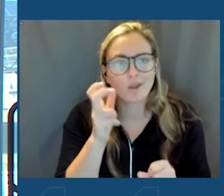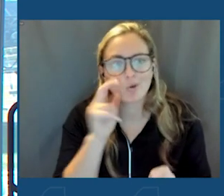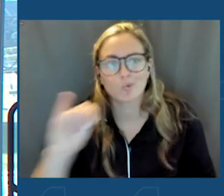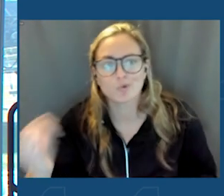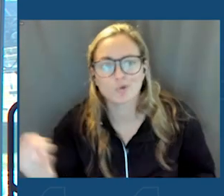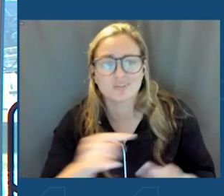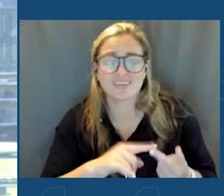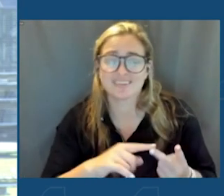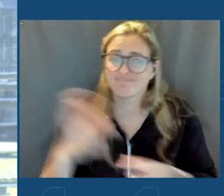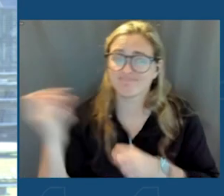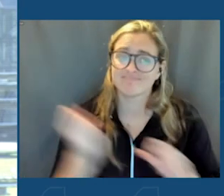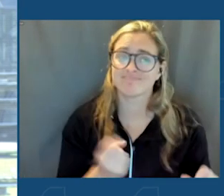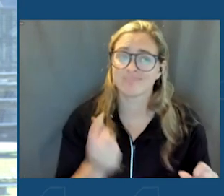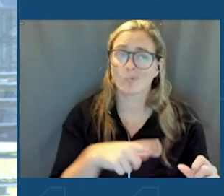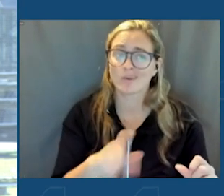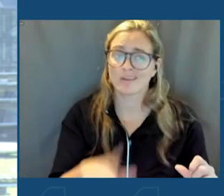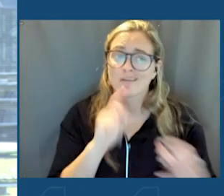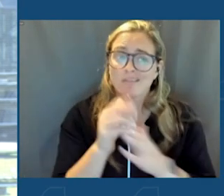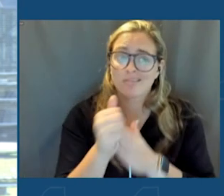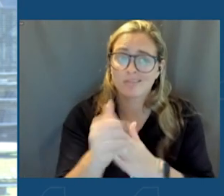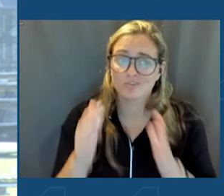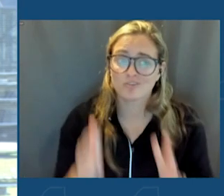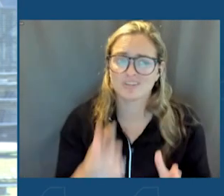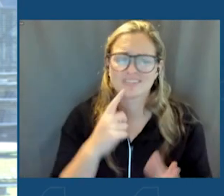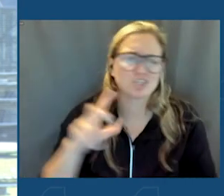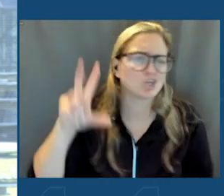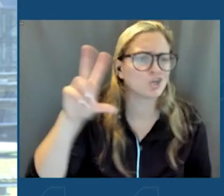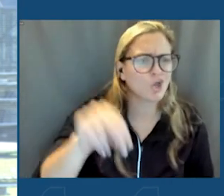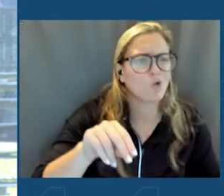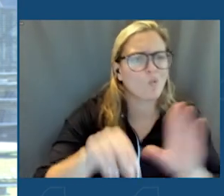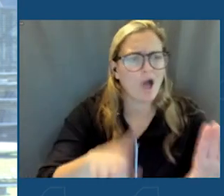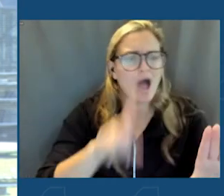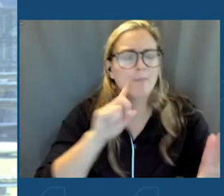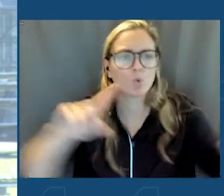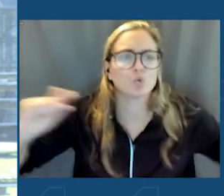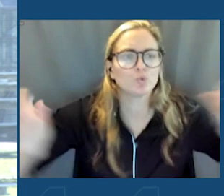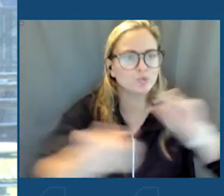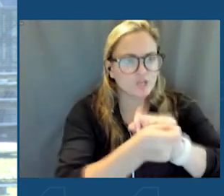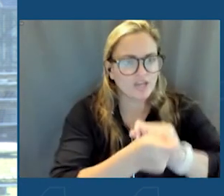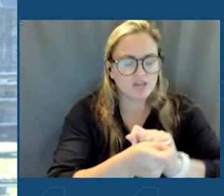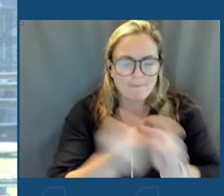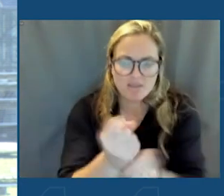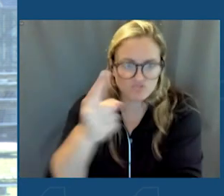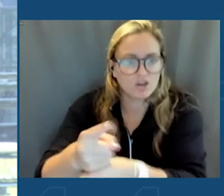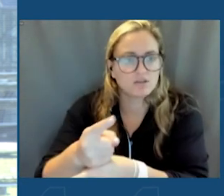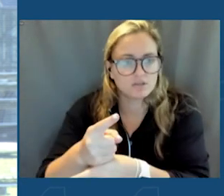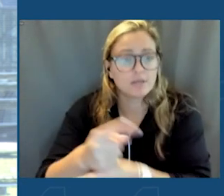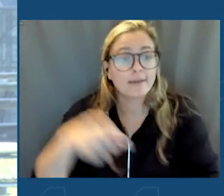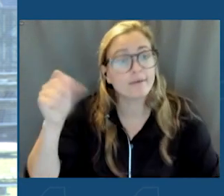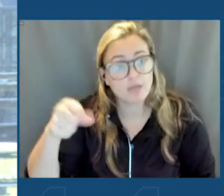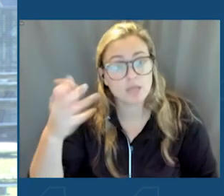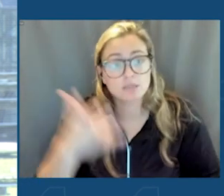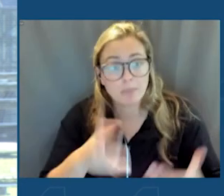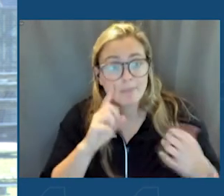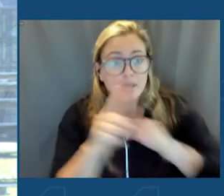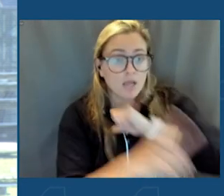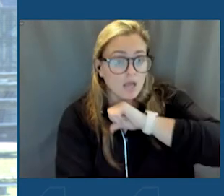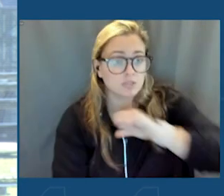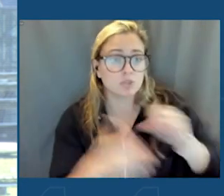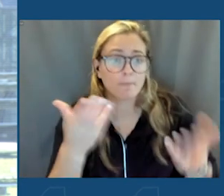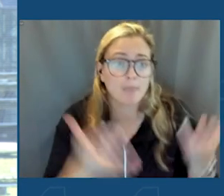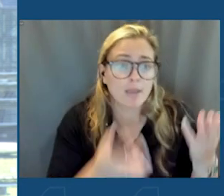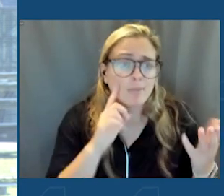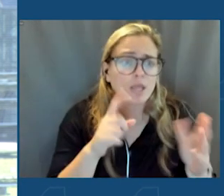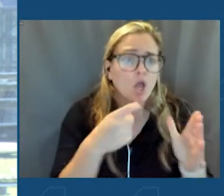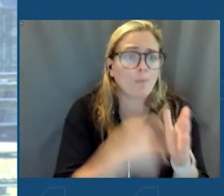powerful. You have to have leadership that says, no, I'm going to right that wrong. And, yes, there may be consequences. Yes, there may be a price